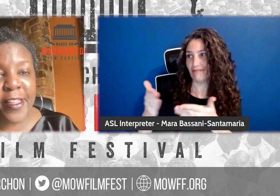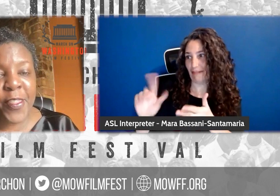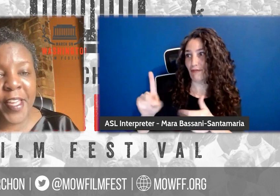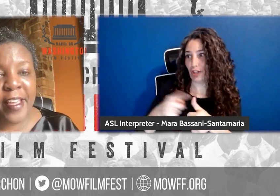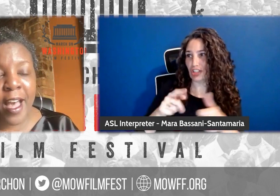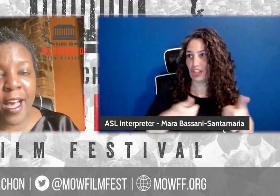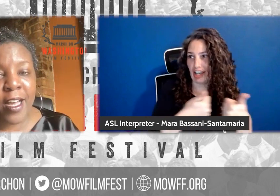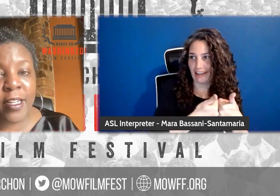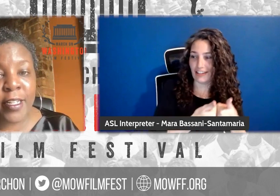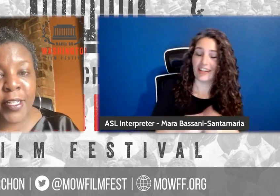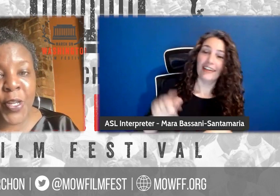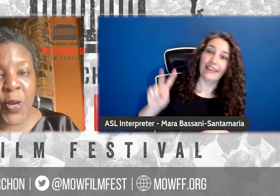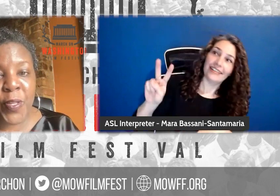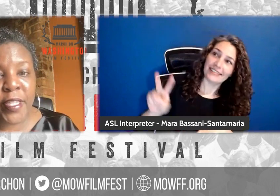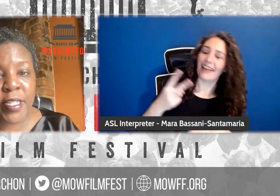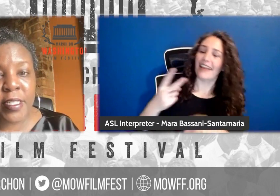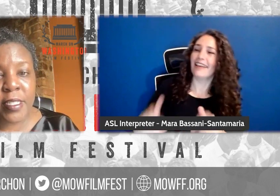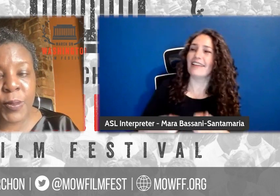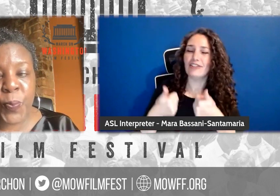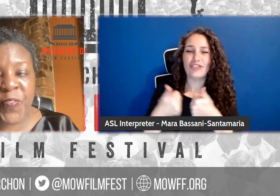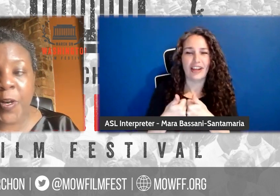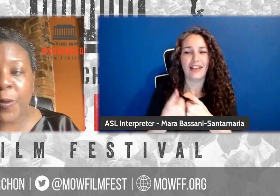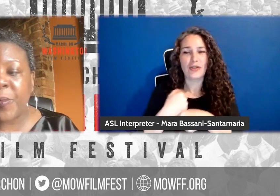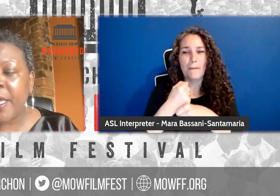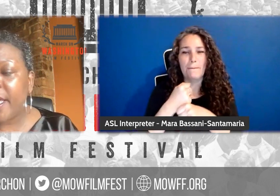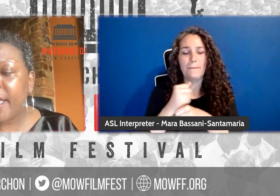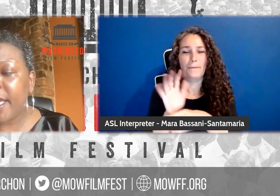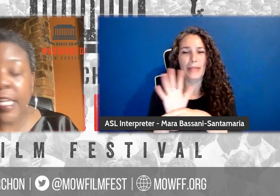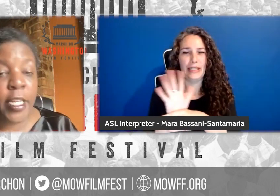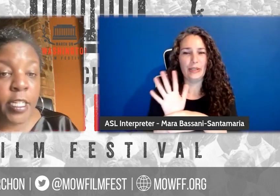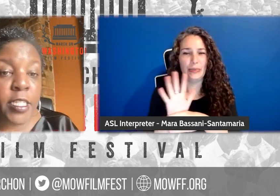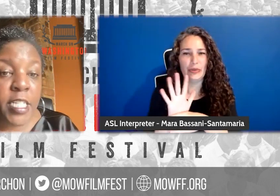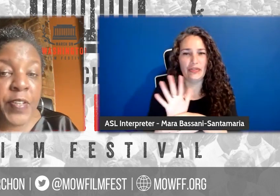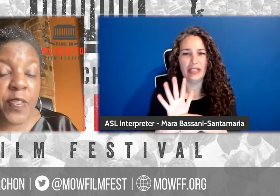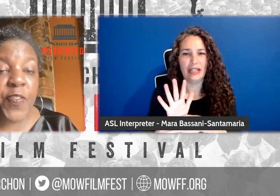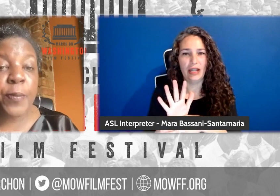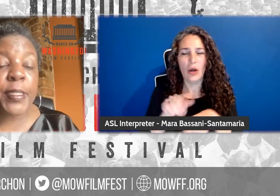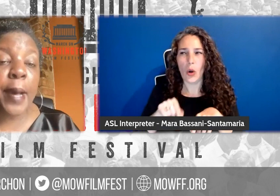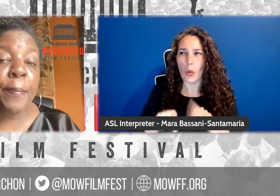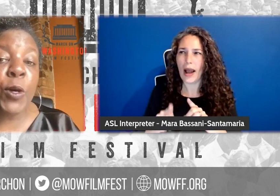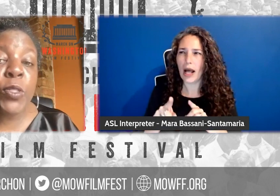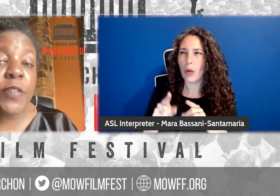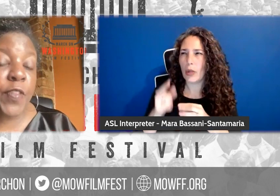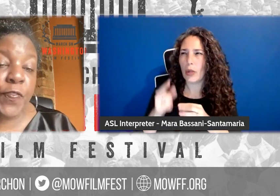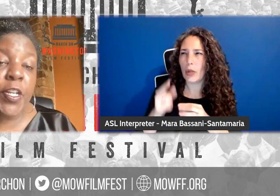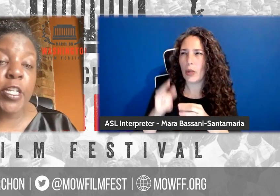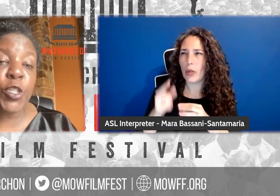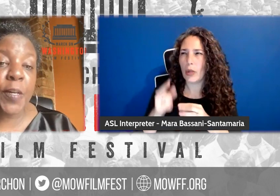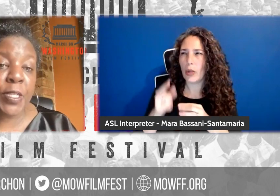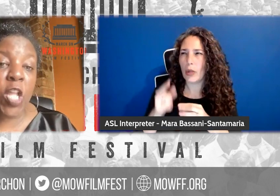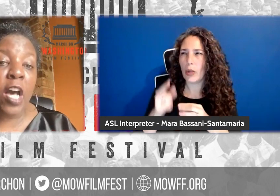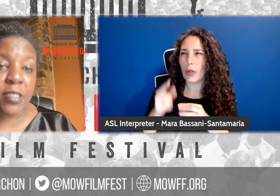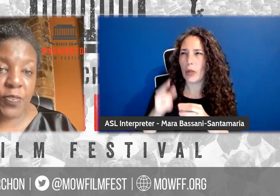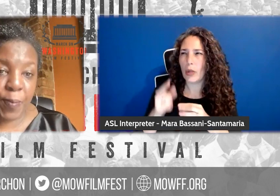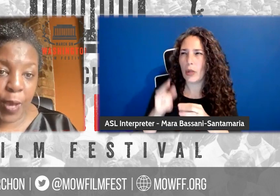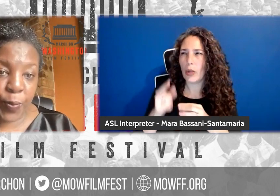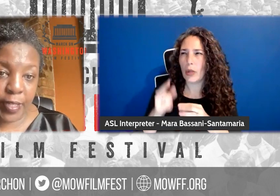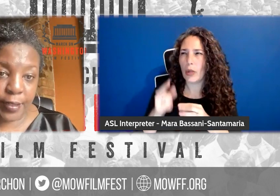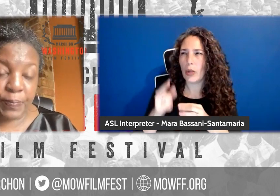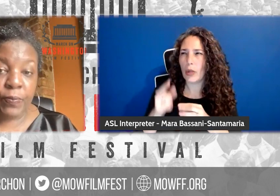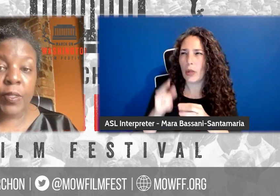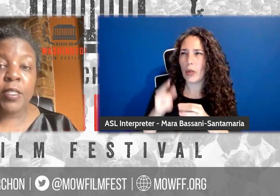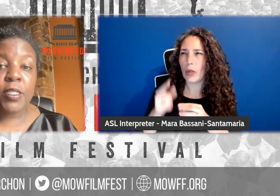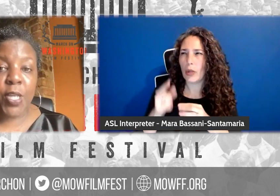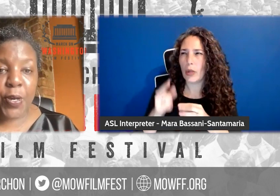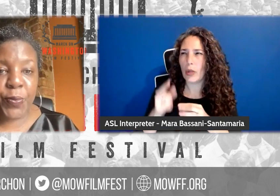the, you know, with this film and in conceiving of the film is that most of the footage had been lost from that